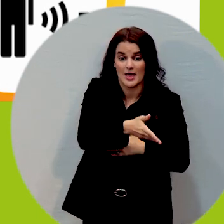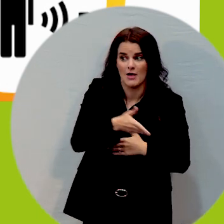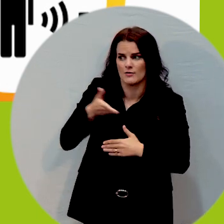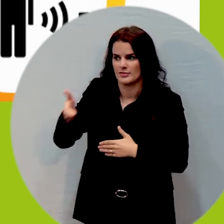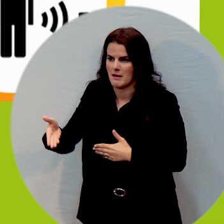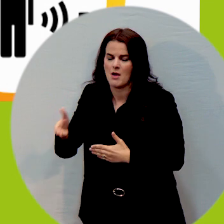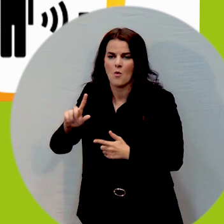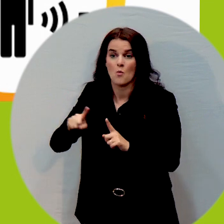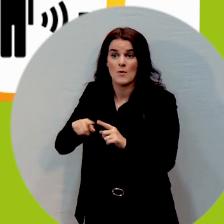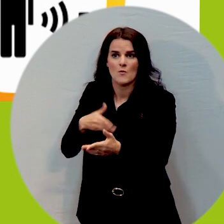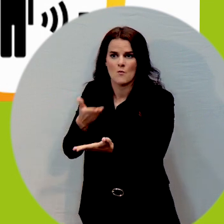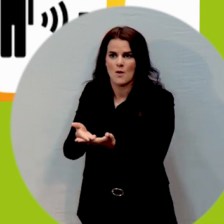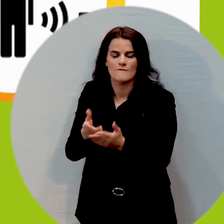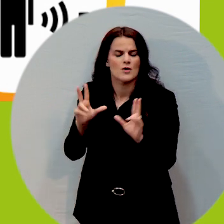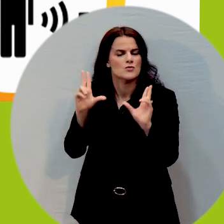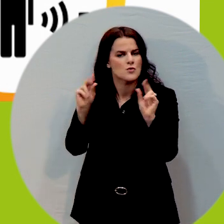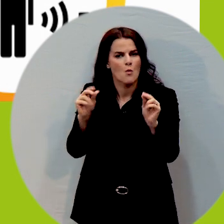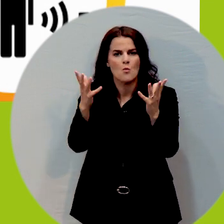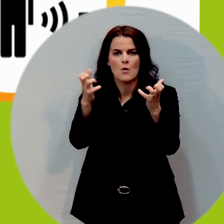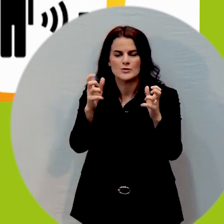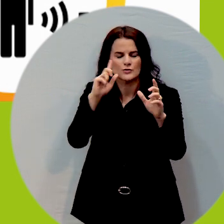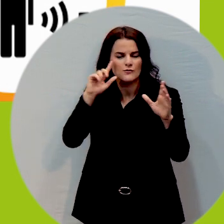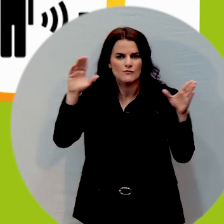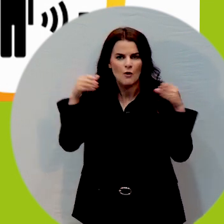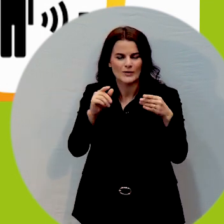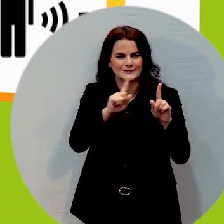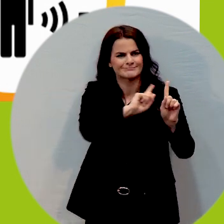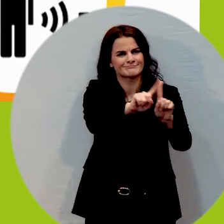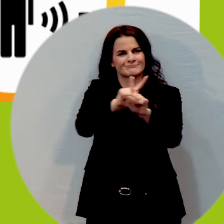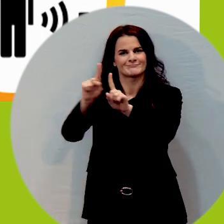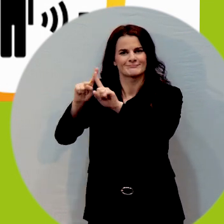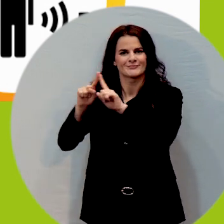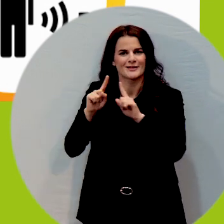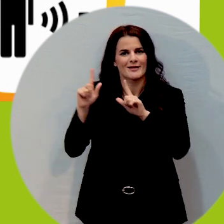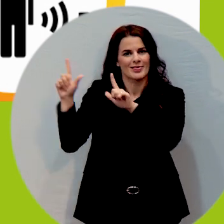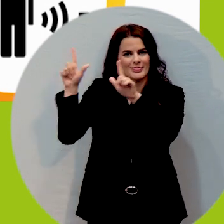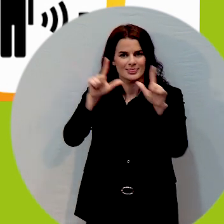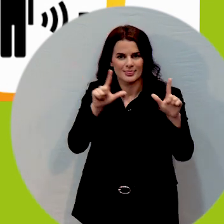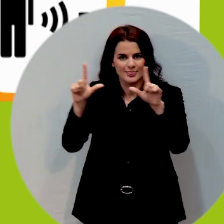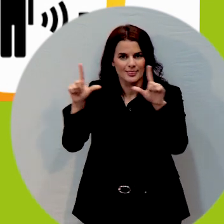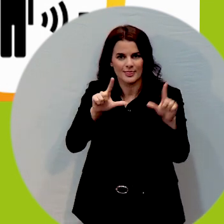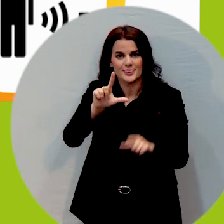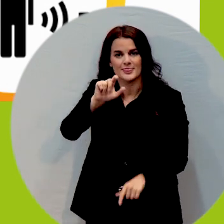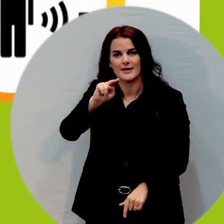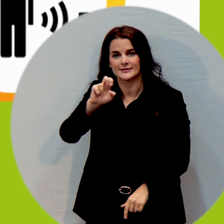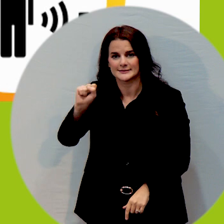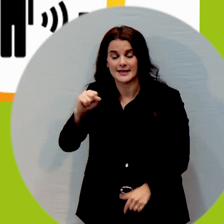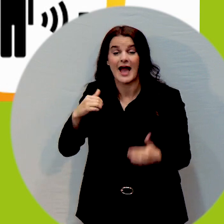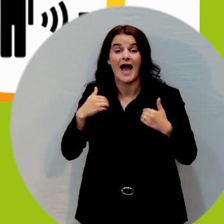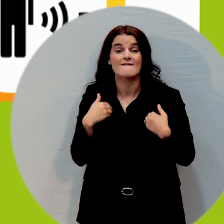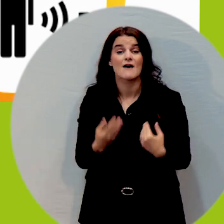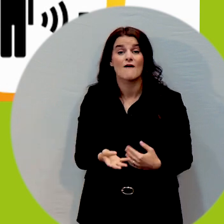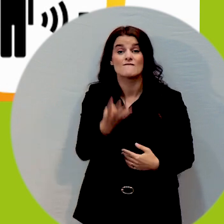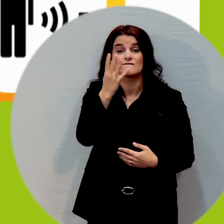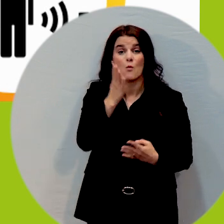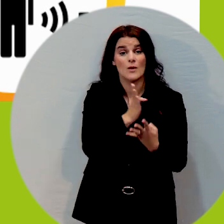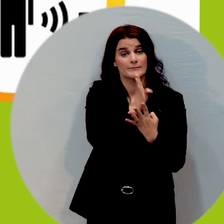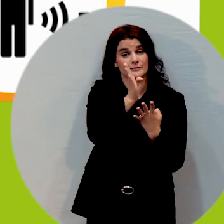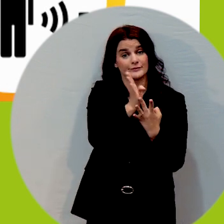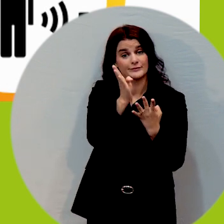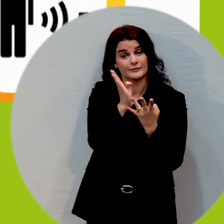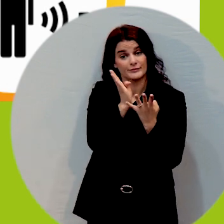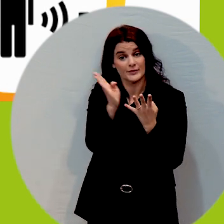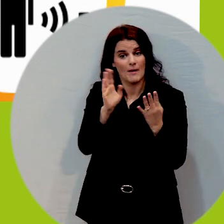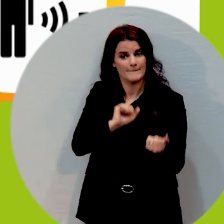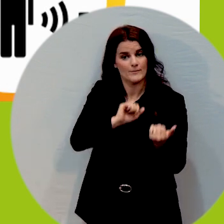through all the lenses. So we take a four pillar approach to the project. So